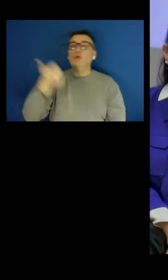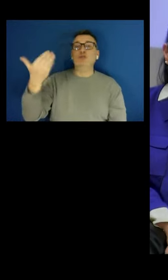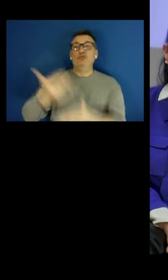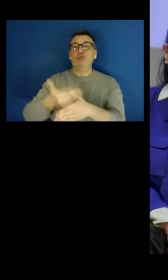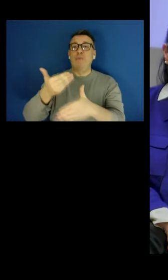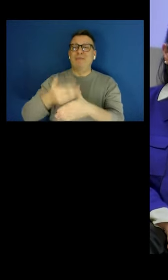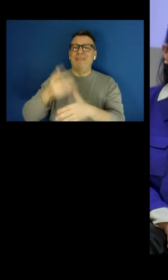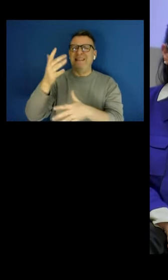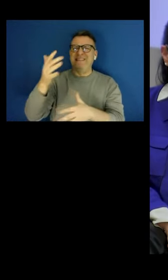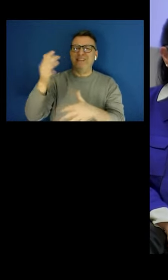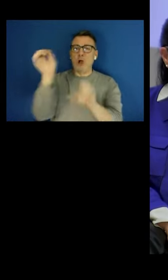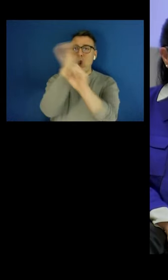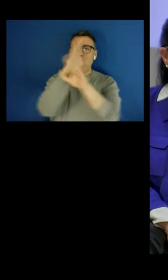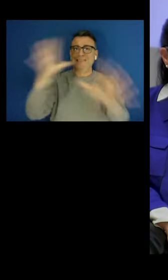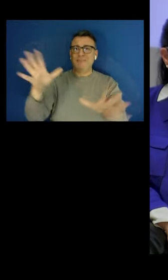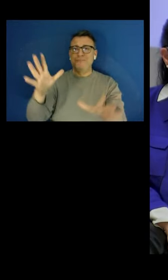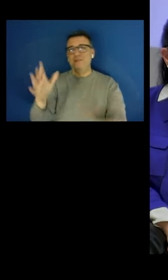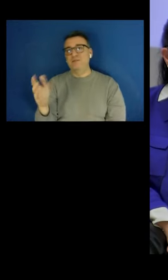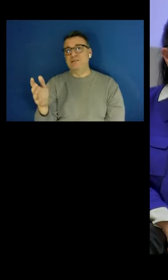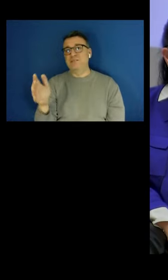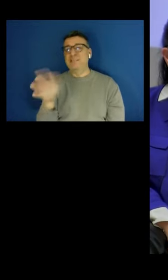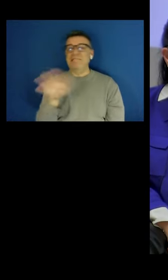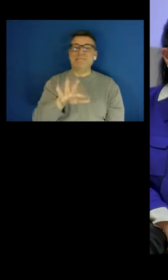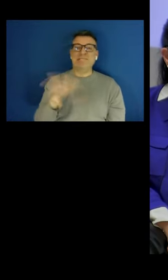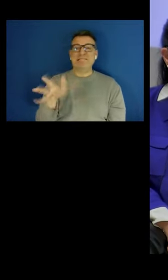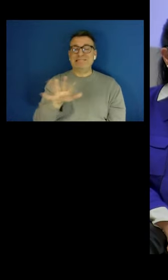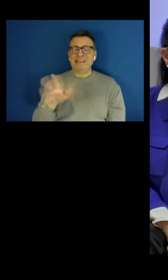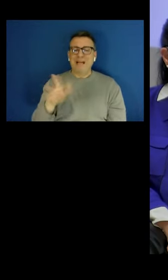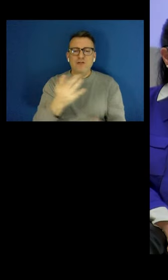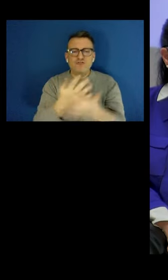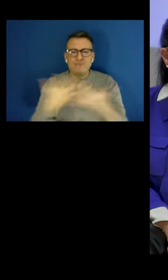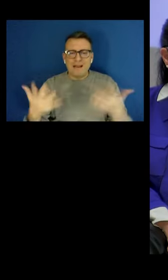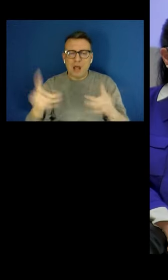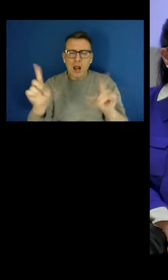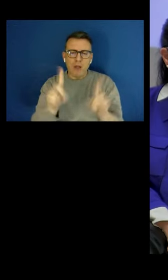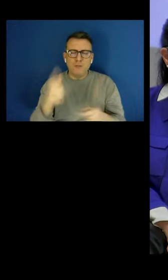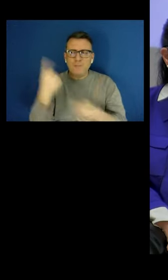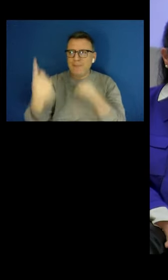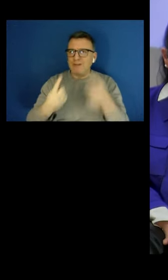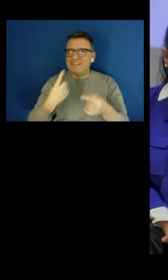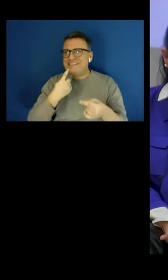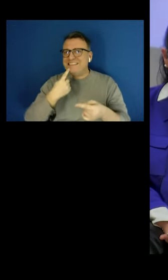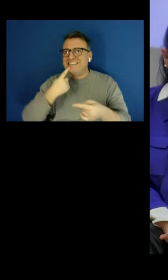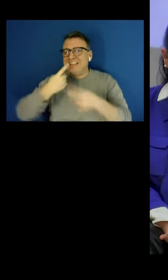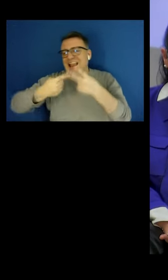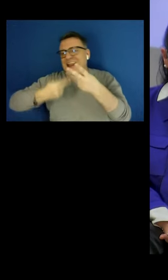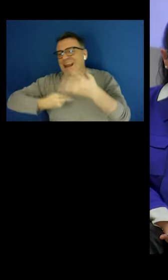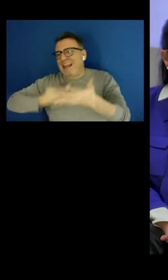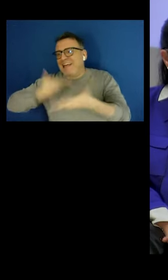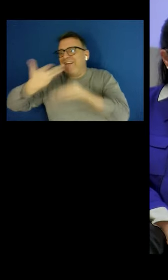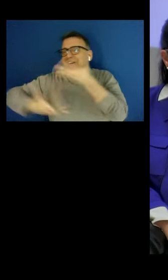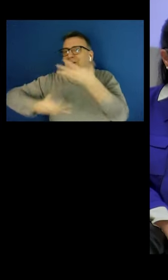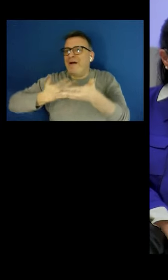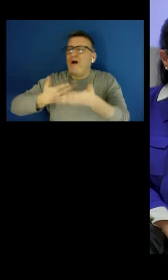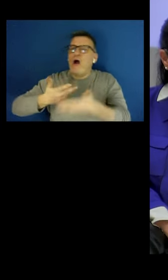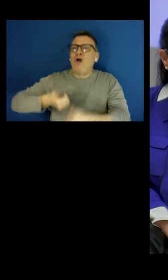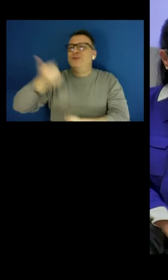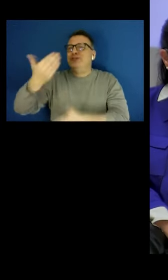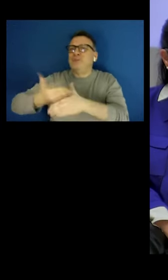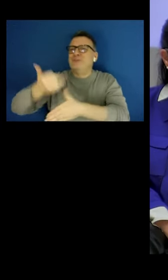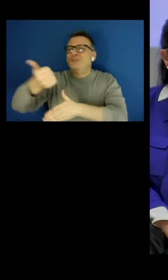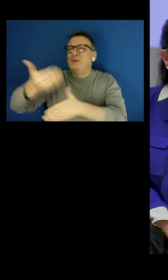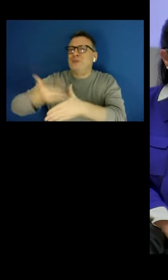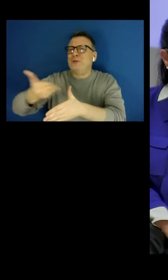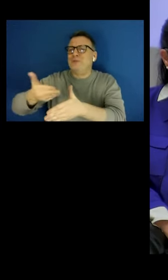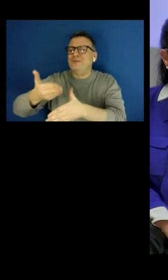had too many years of people talking about this from a rhetorical perspective without any specific sense of what this actually means and without